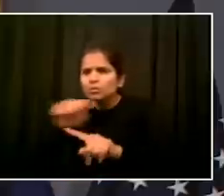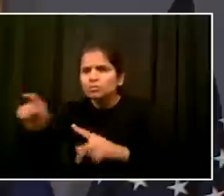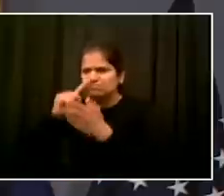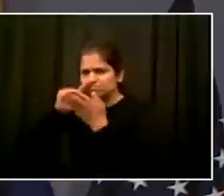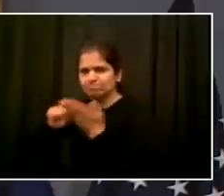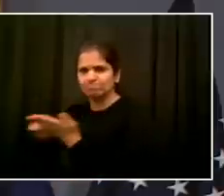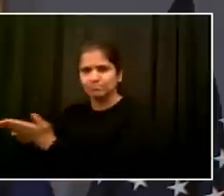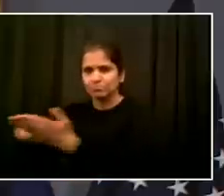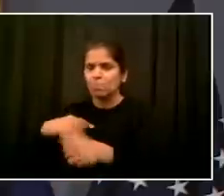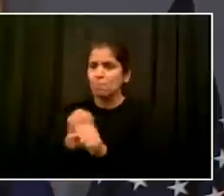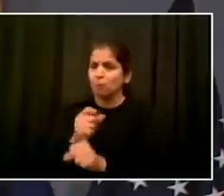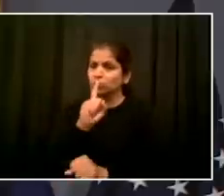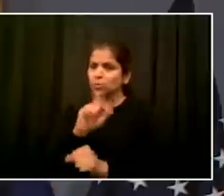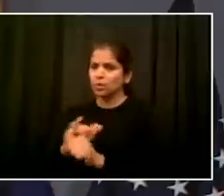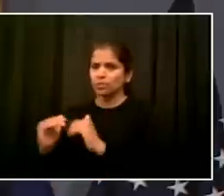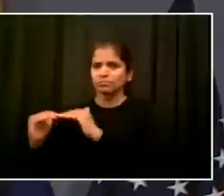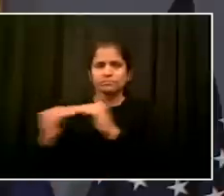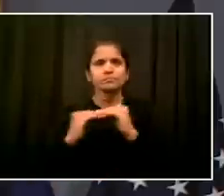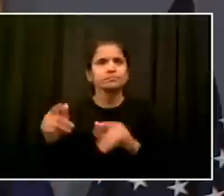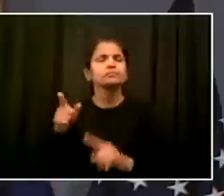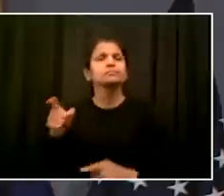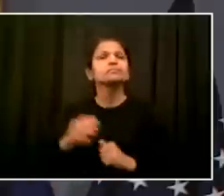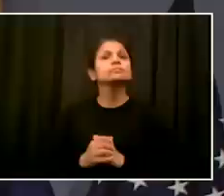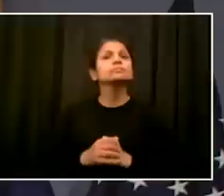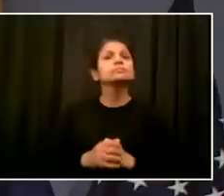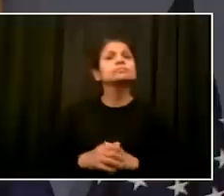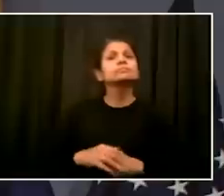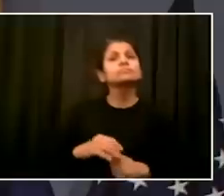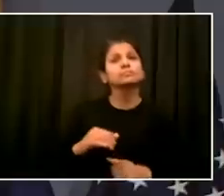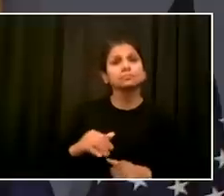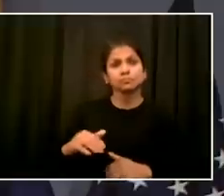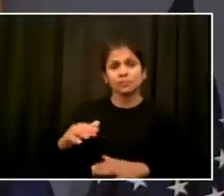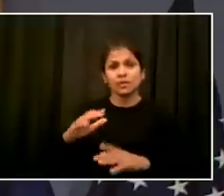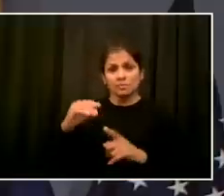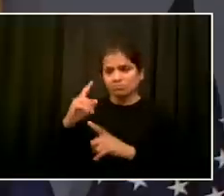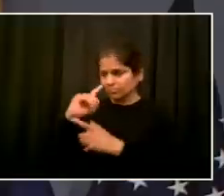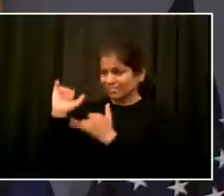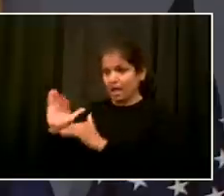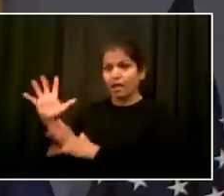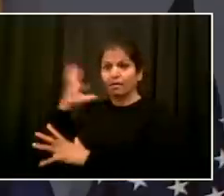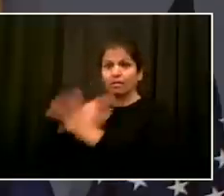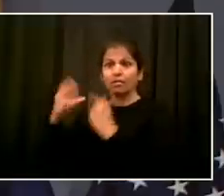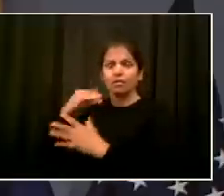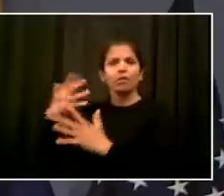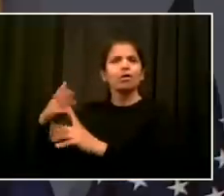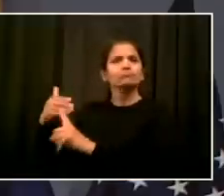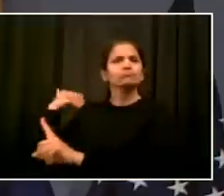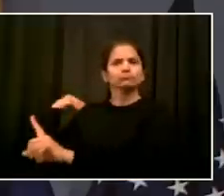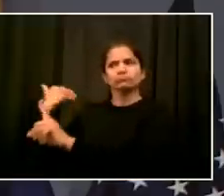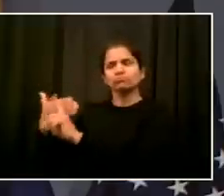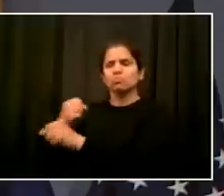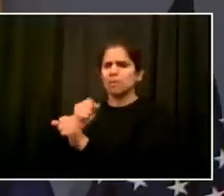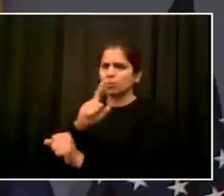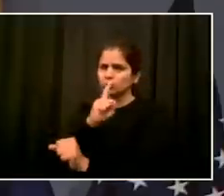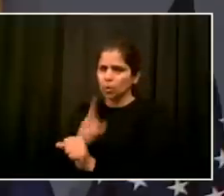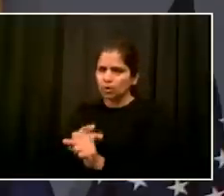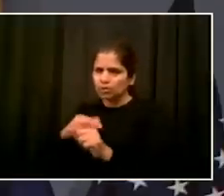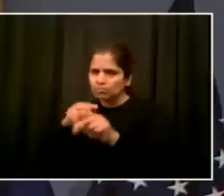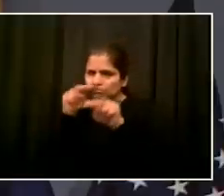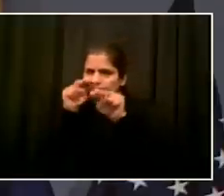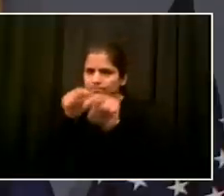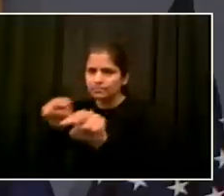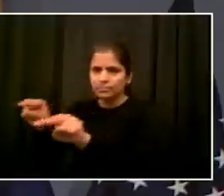the right way. And she brings tremendous experience and independence to this role. DOI Commissioner Margaret Garnett.